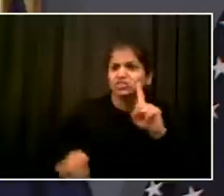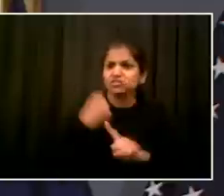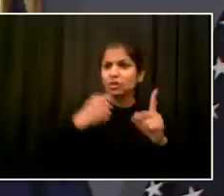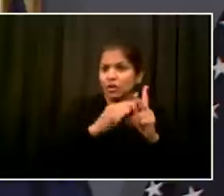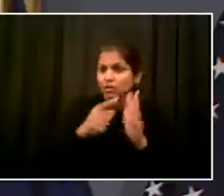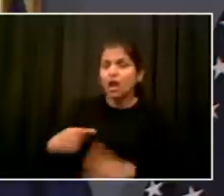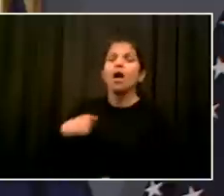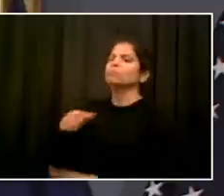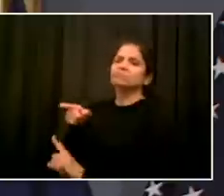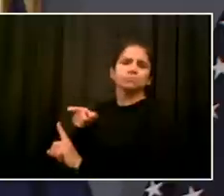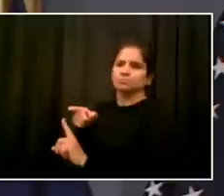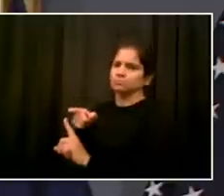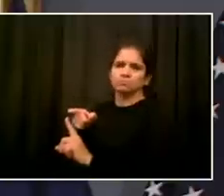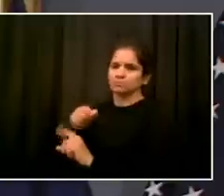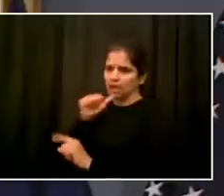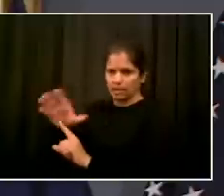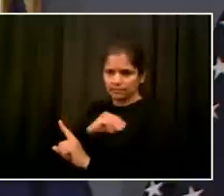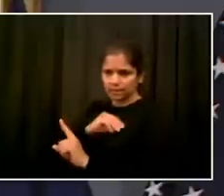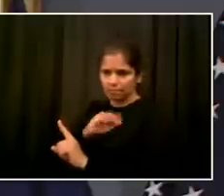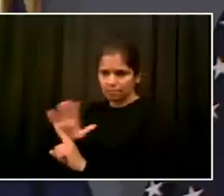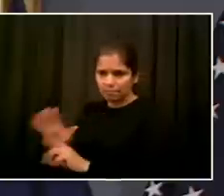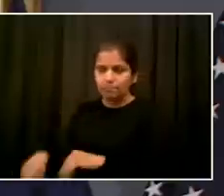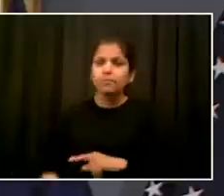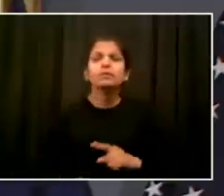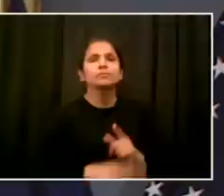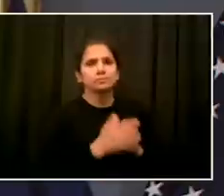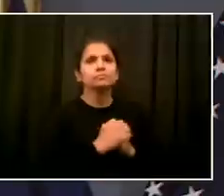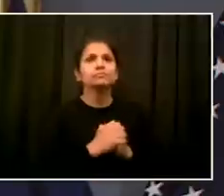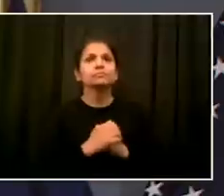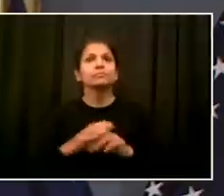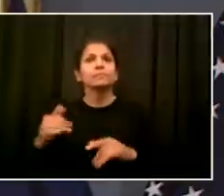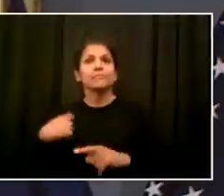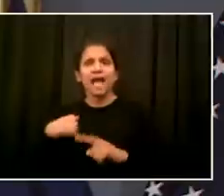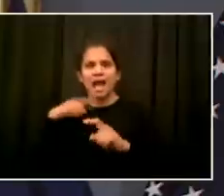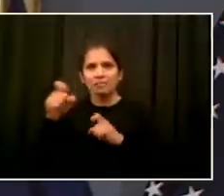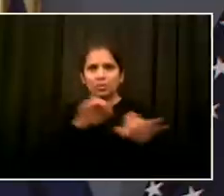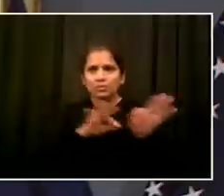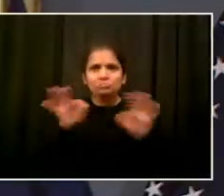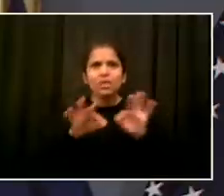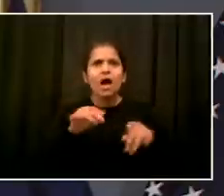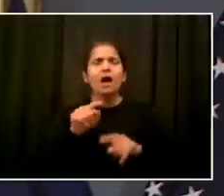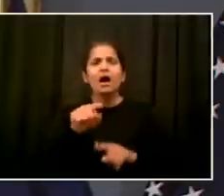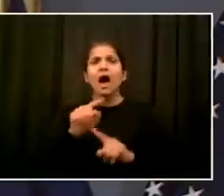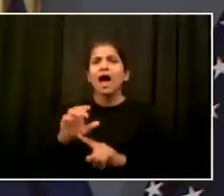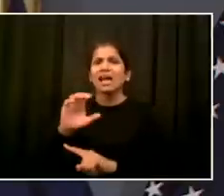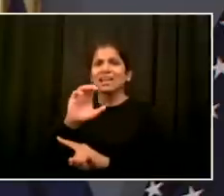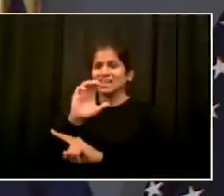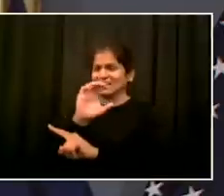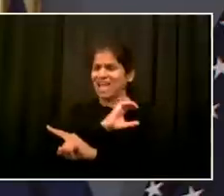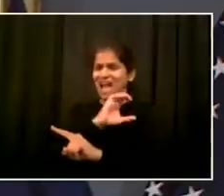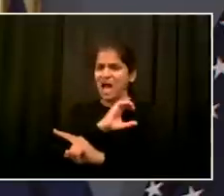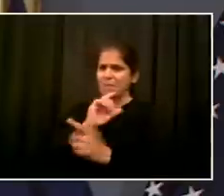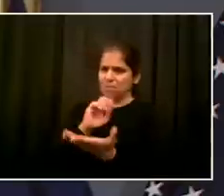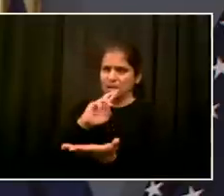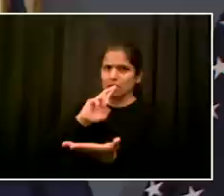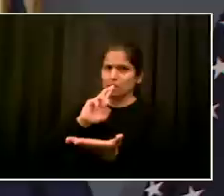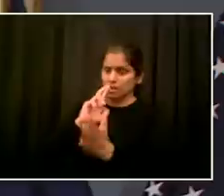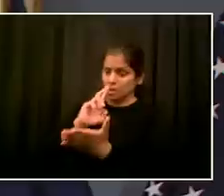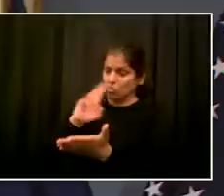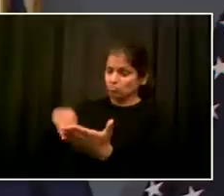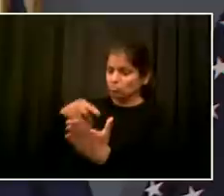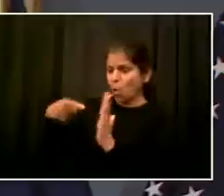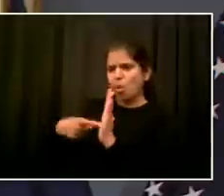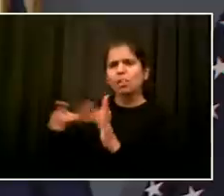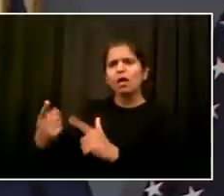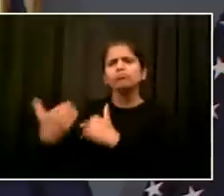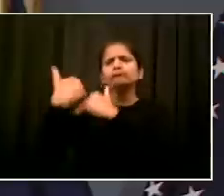These things can all happen immediately, and they will, and you'll see them. And you already have seen in the last few days an announcement about discipline